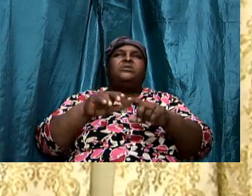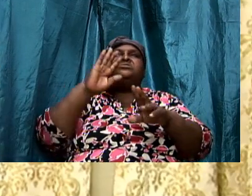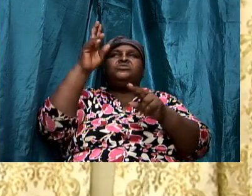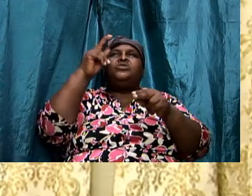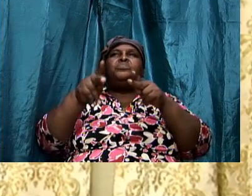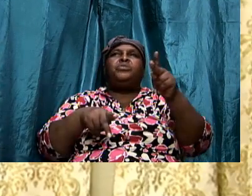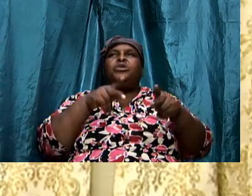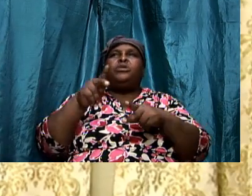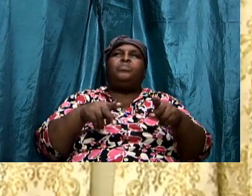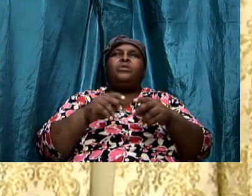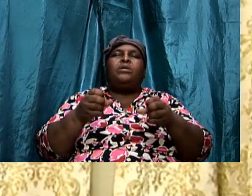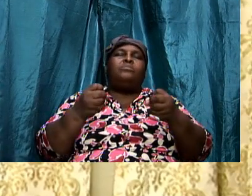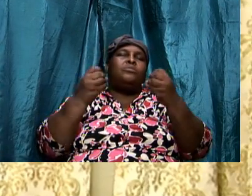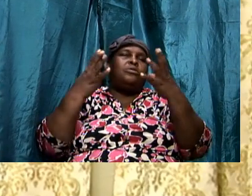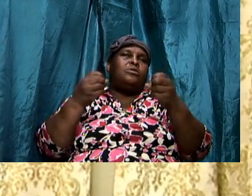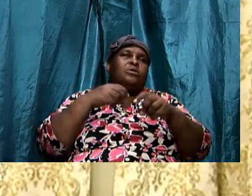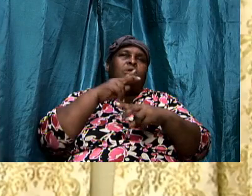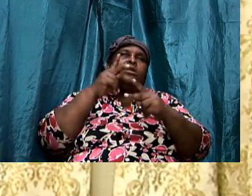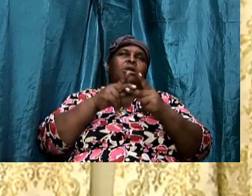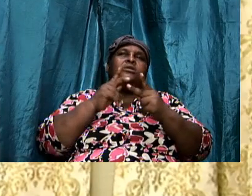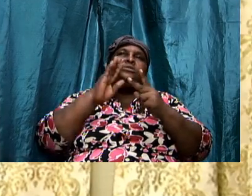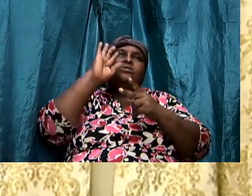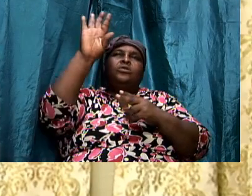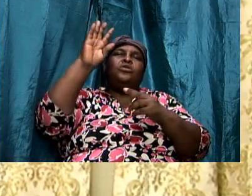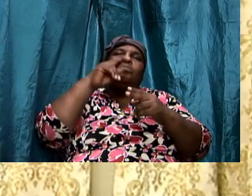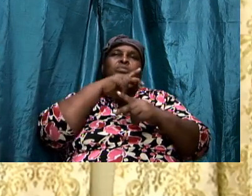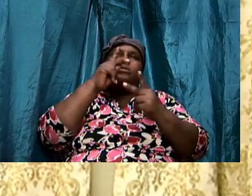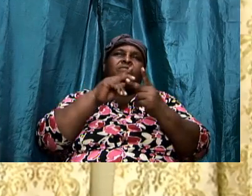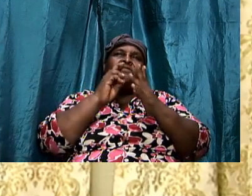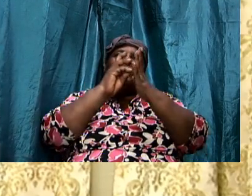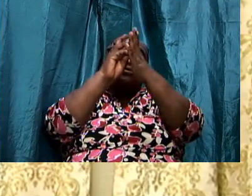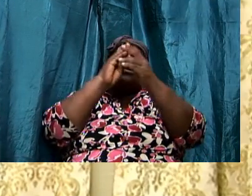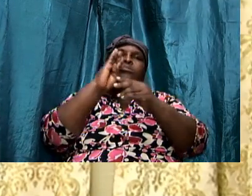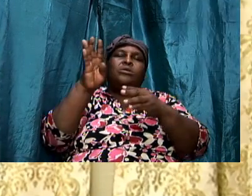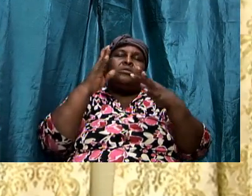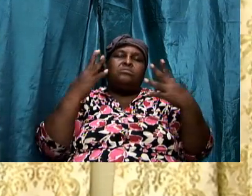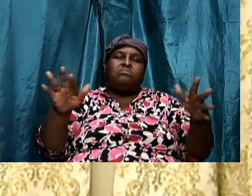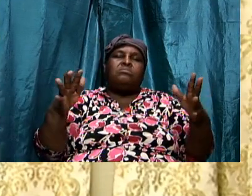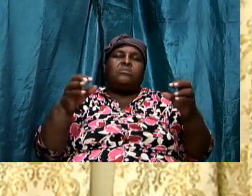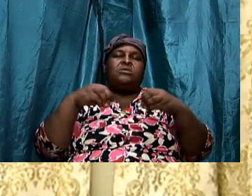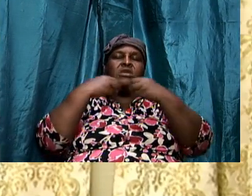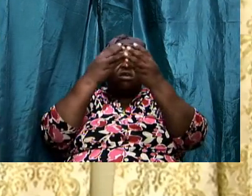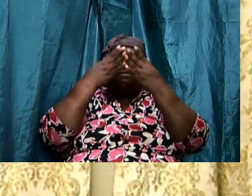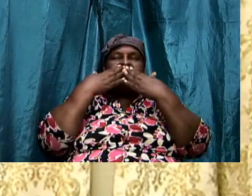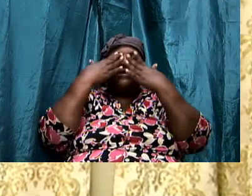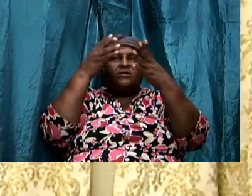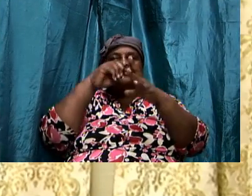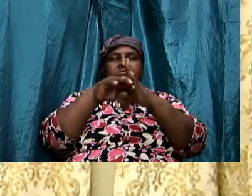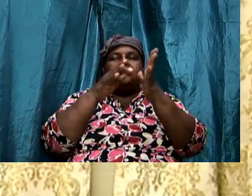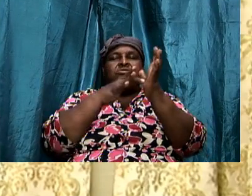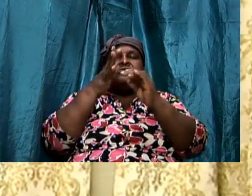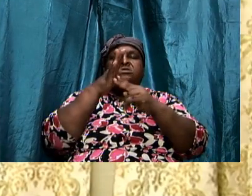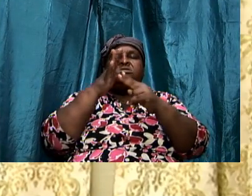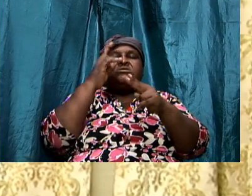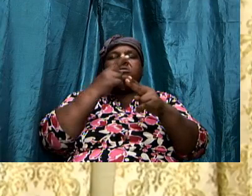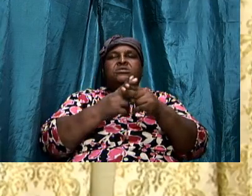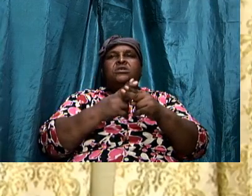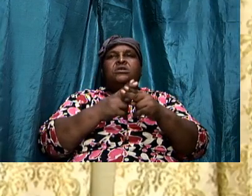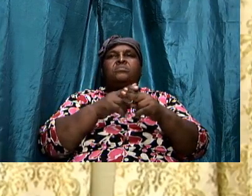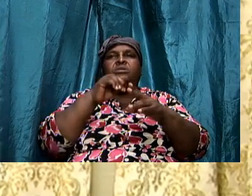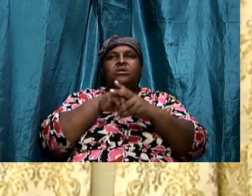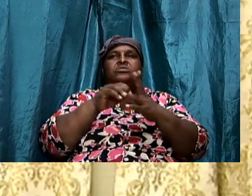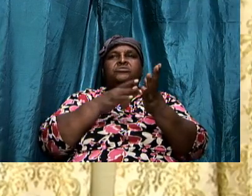Let your perfect will be done. We give you thanks. In Jesus name. In Jesus name.